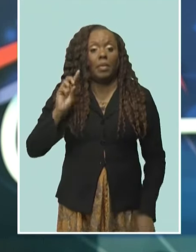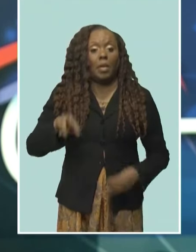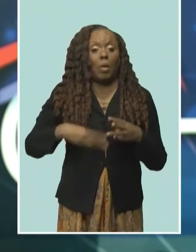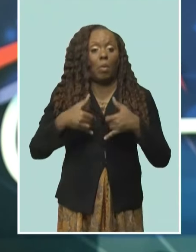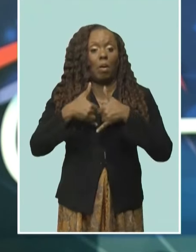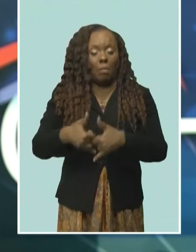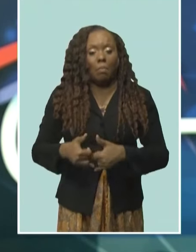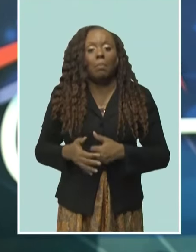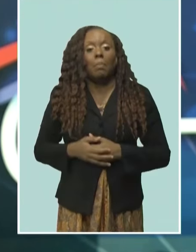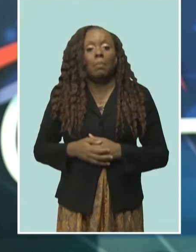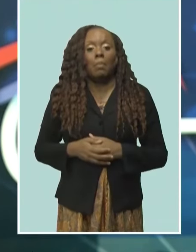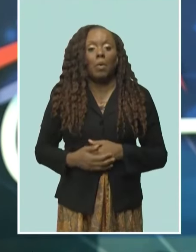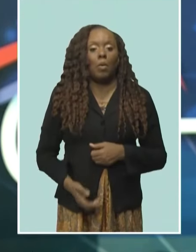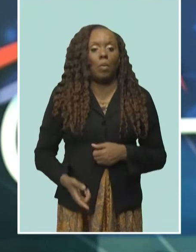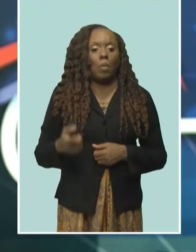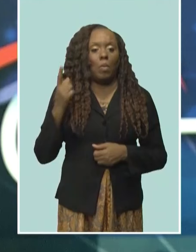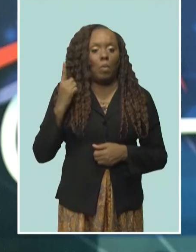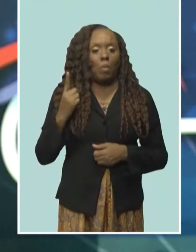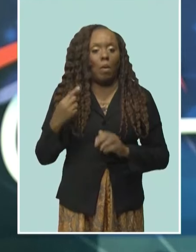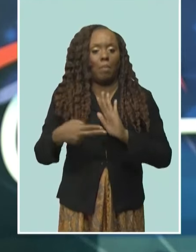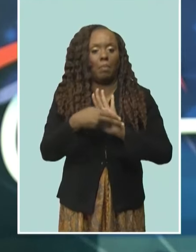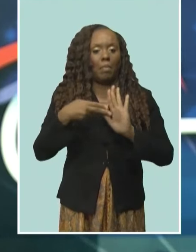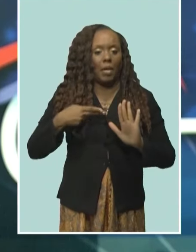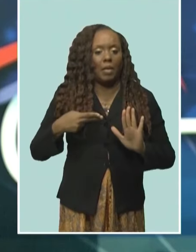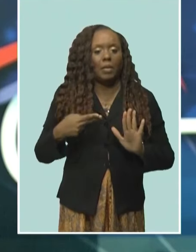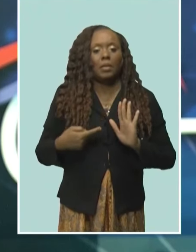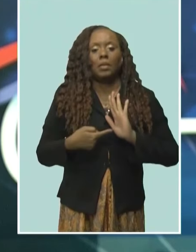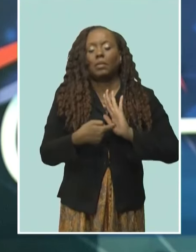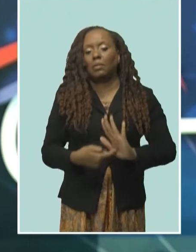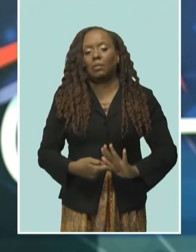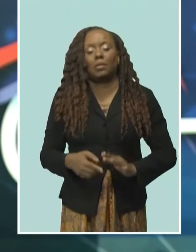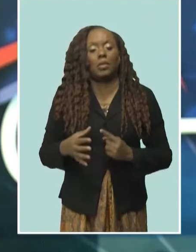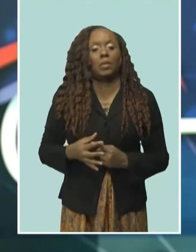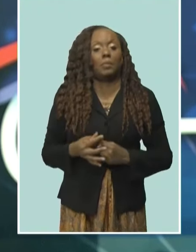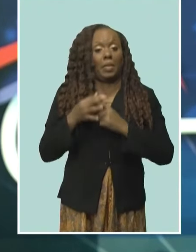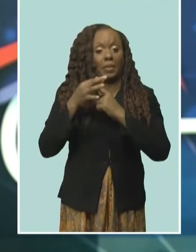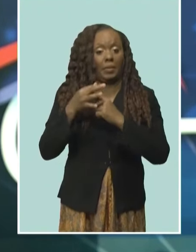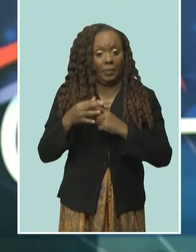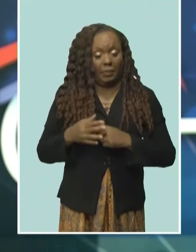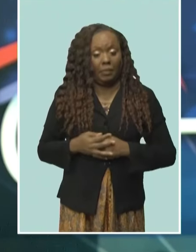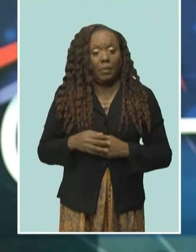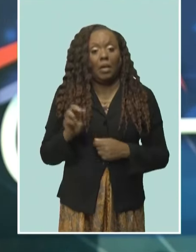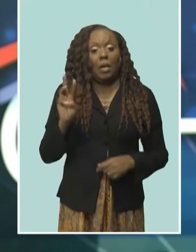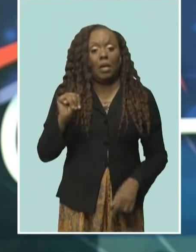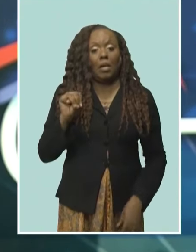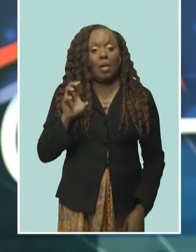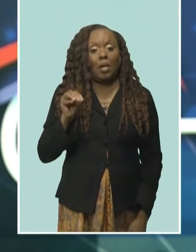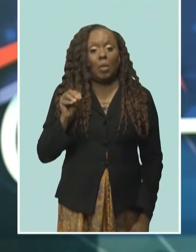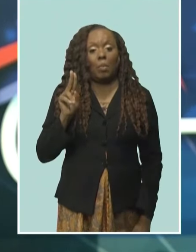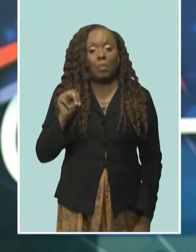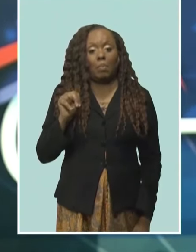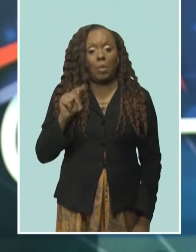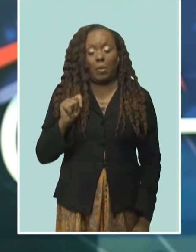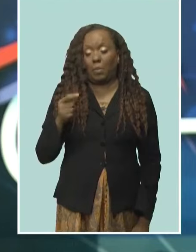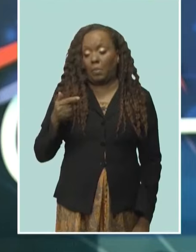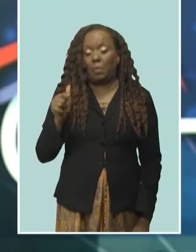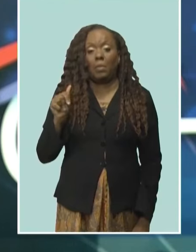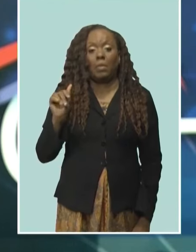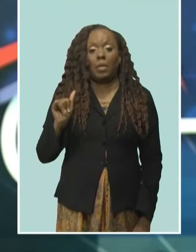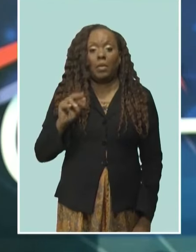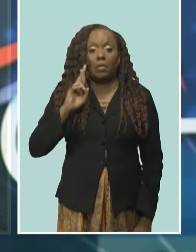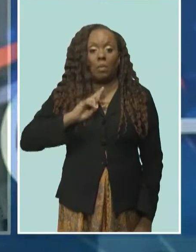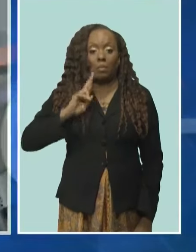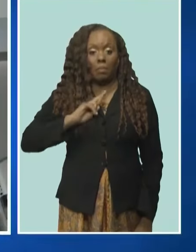Cup, one of the island's iconic brands has released a special edition product in time for the tournament. It's Mount Gay Rum. And